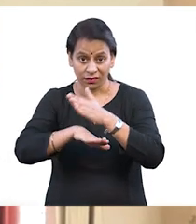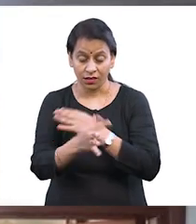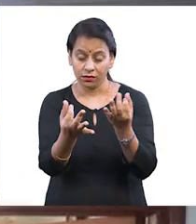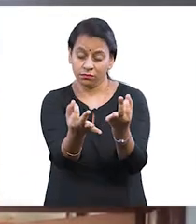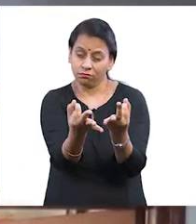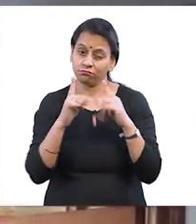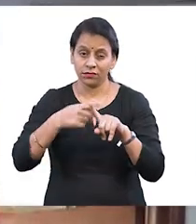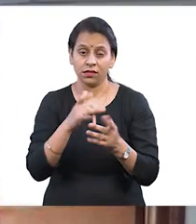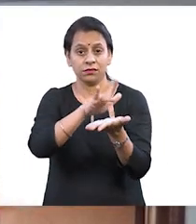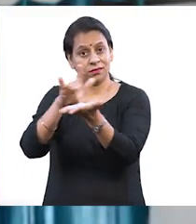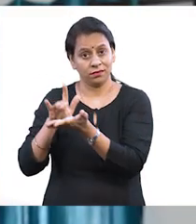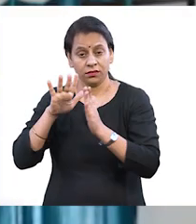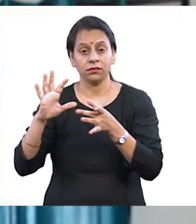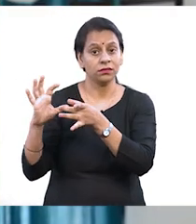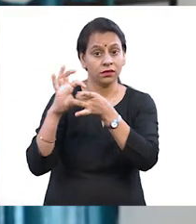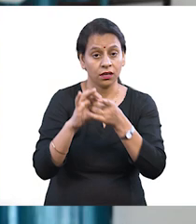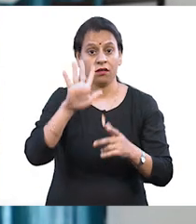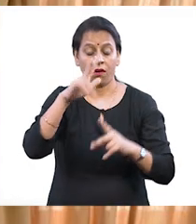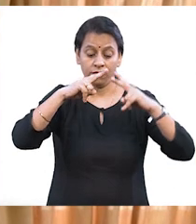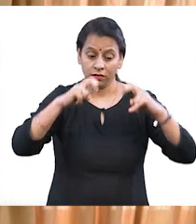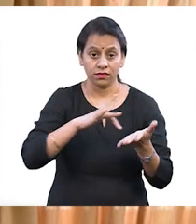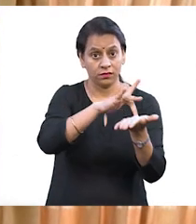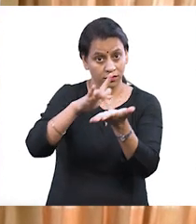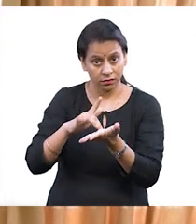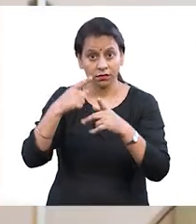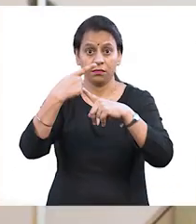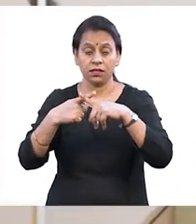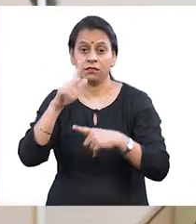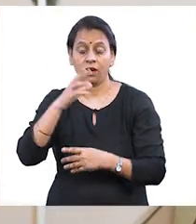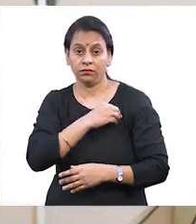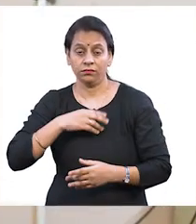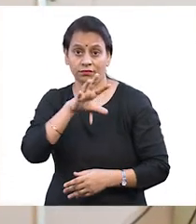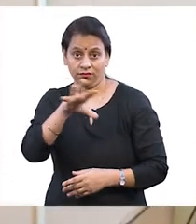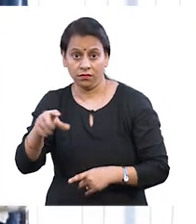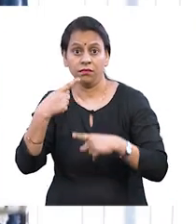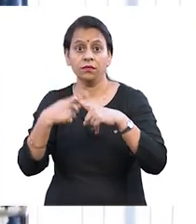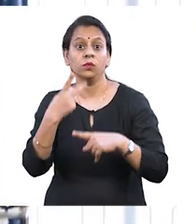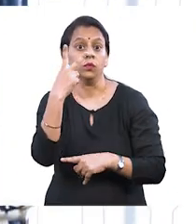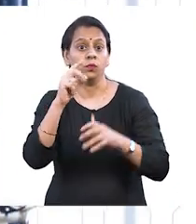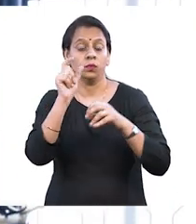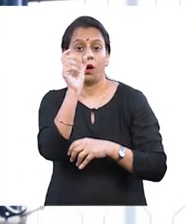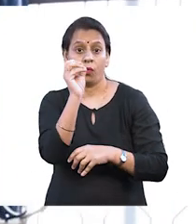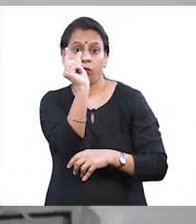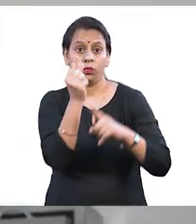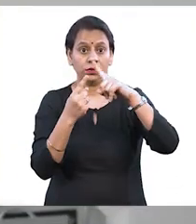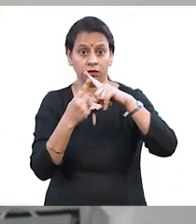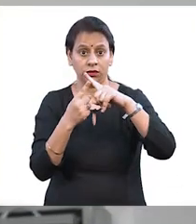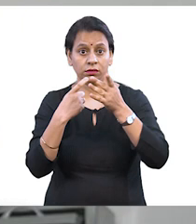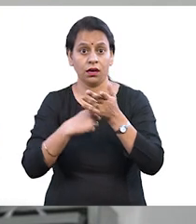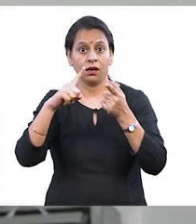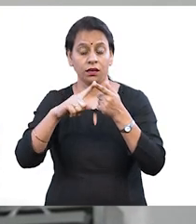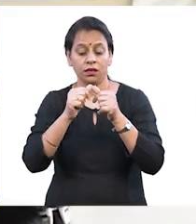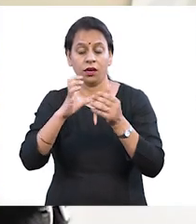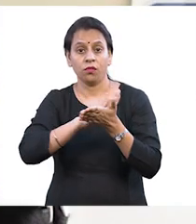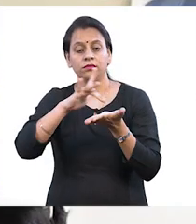to equip this Institute with latest infrastructure. And this Center of Excellence has been set up with five research, five